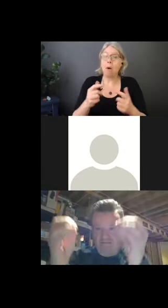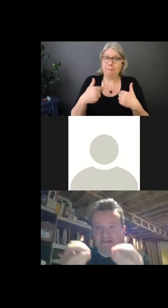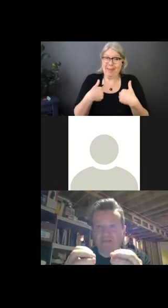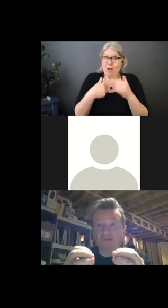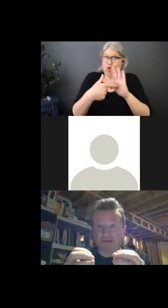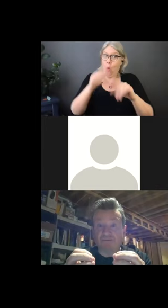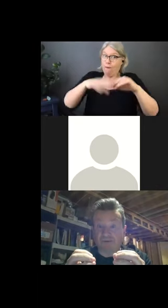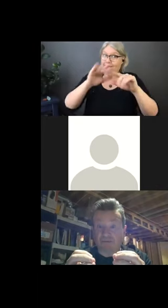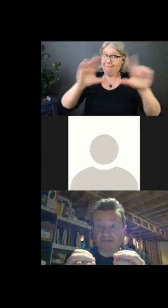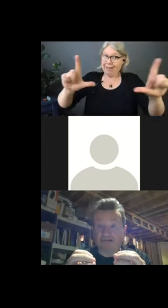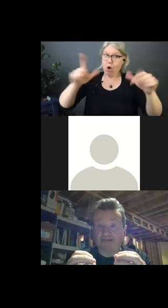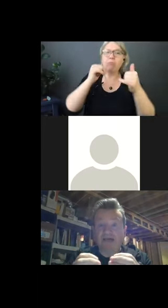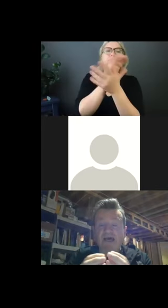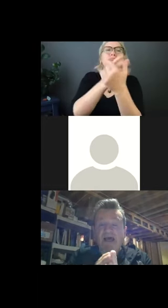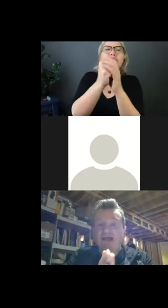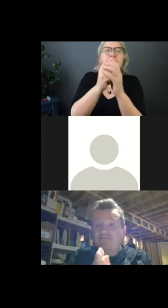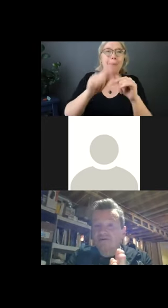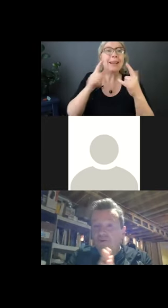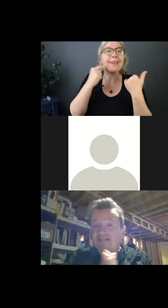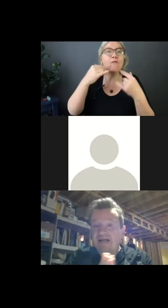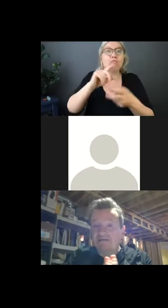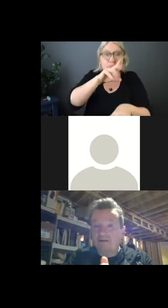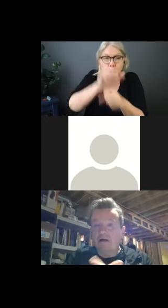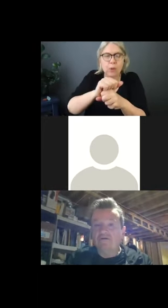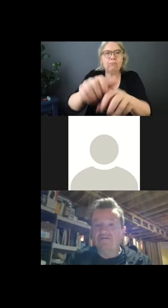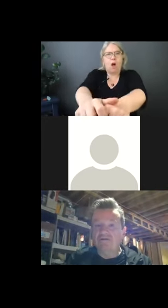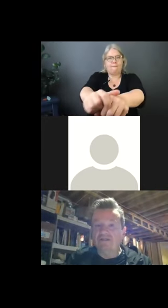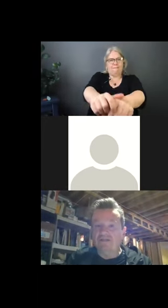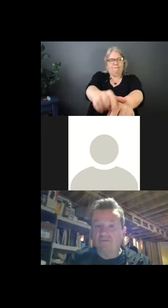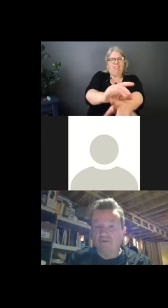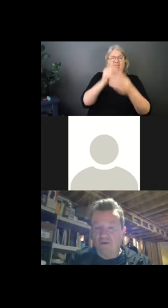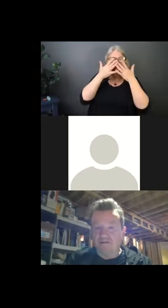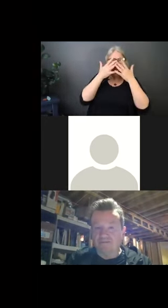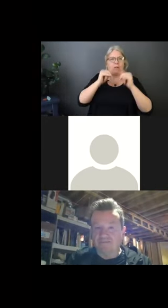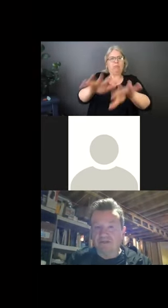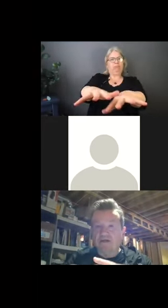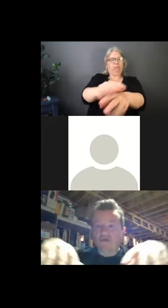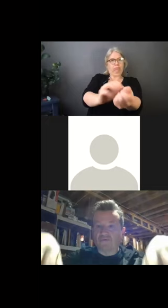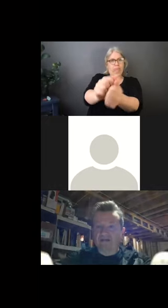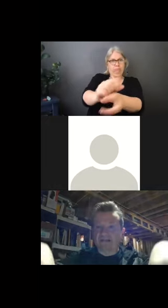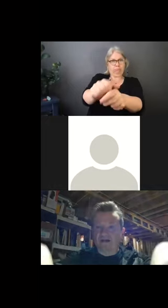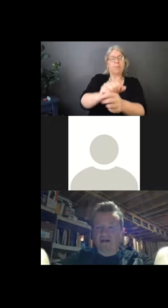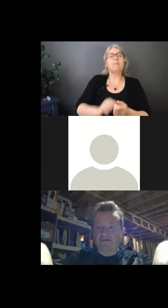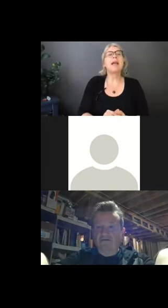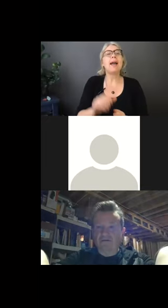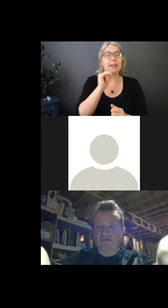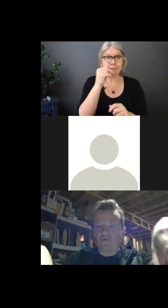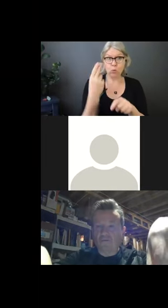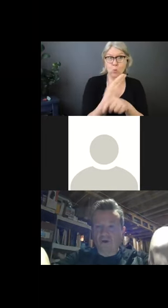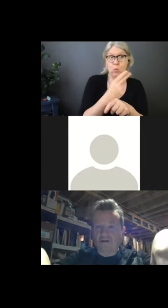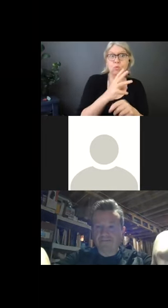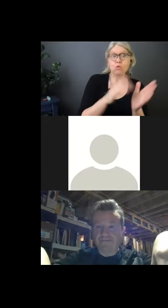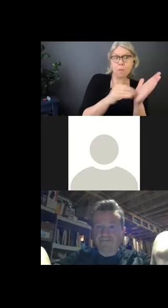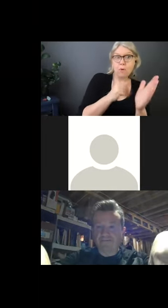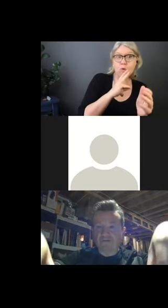just showing that for demonstration purposes. And for 20 seconds or longer if you're using soap or water. You rinse under the